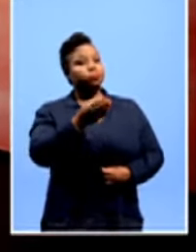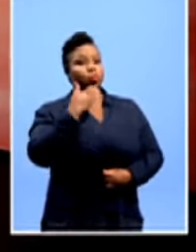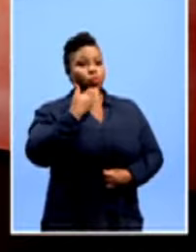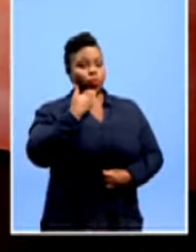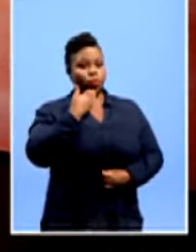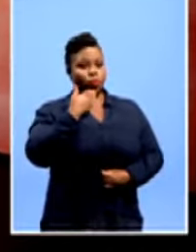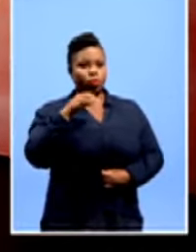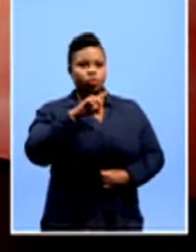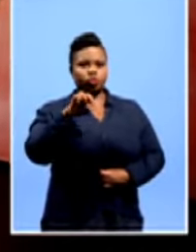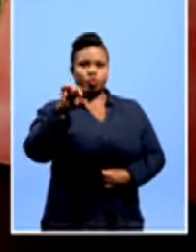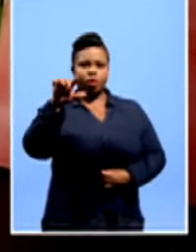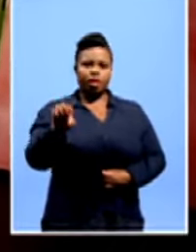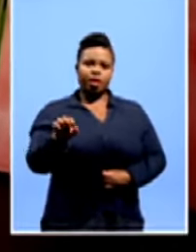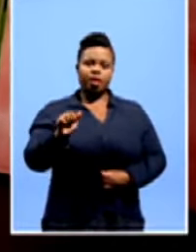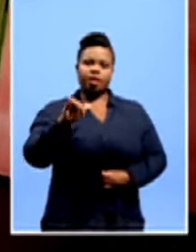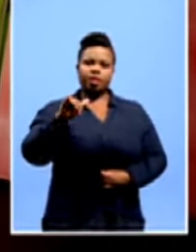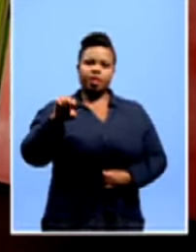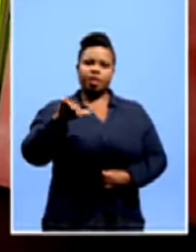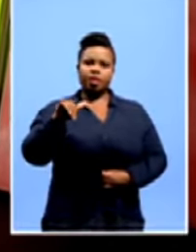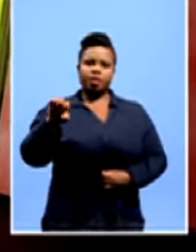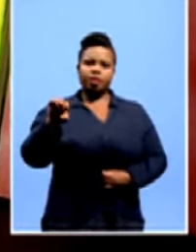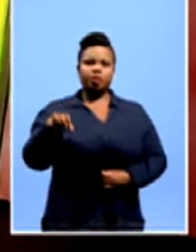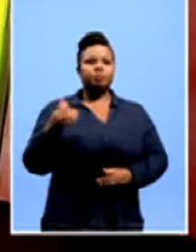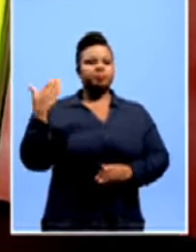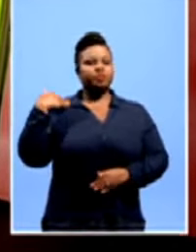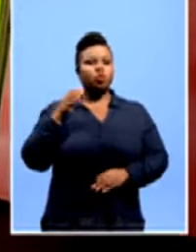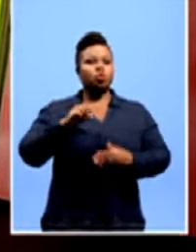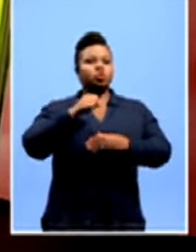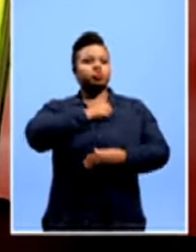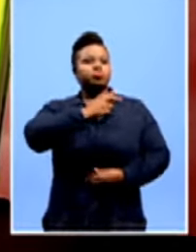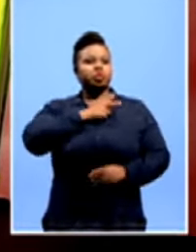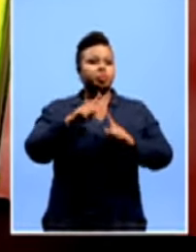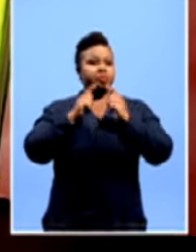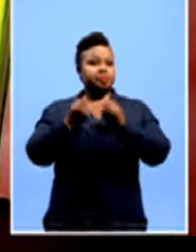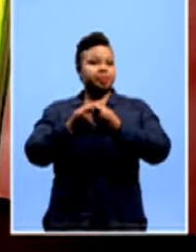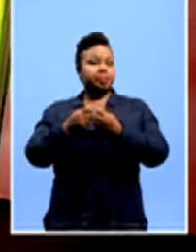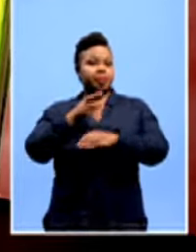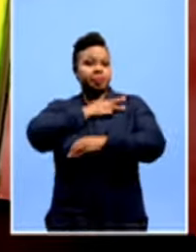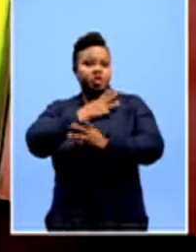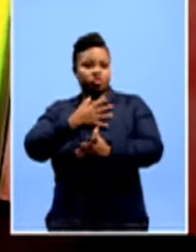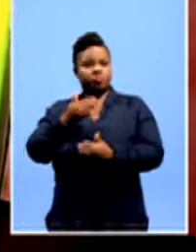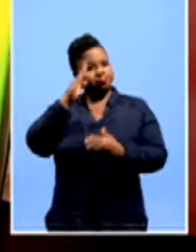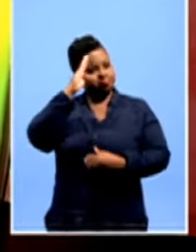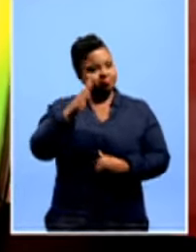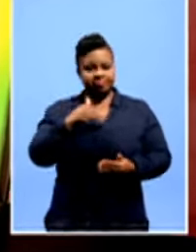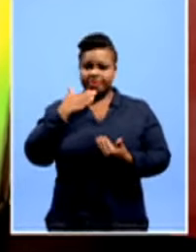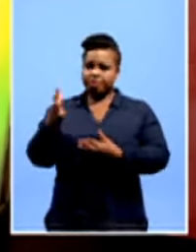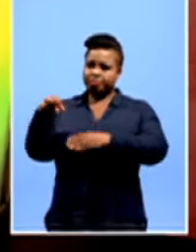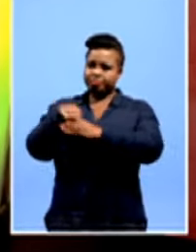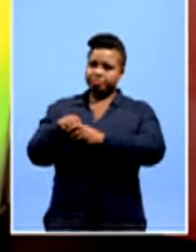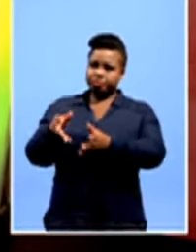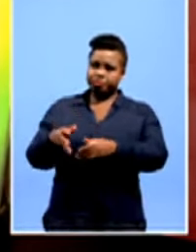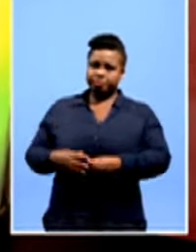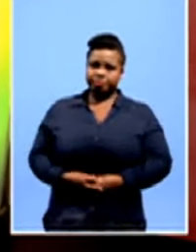joined, of course, by Zola Iyeye, and he's the former Springbok team manager. Good evening to you, and thank you for being part of the